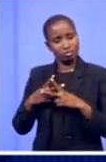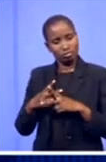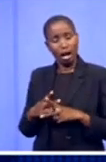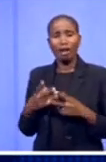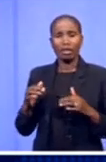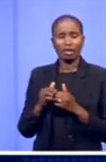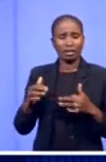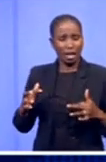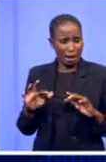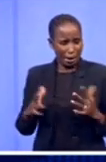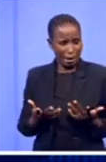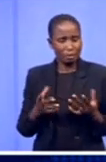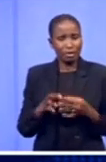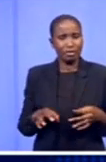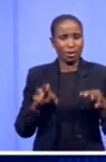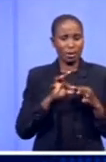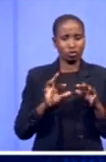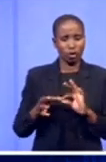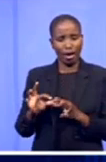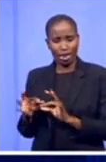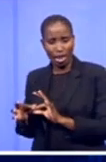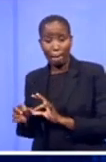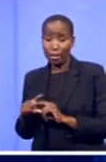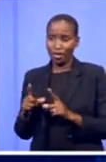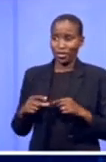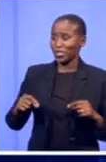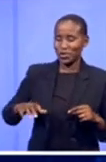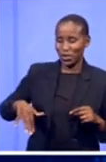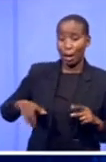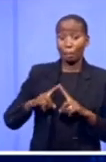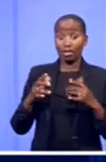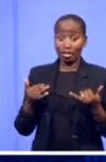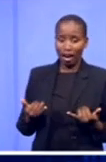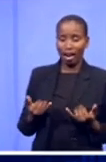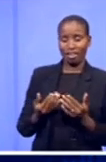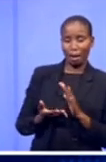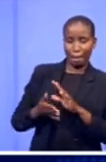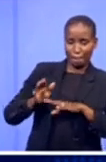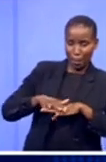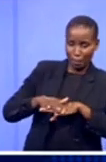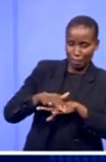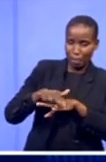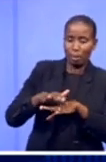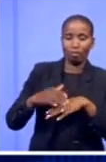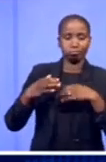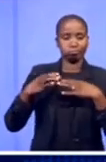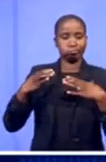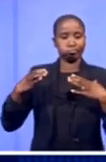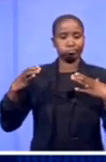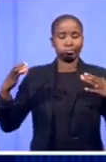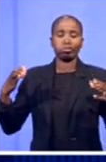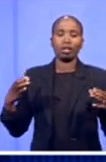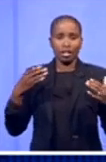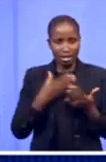and finish. And now they're expanding their capacity to go all the way to also working with active ingredients in the country.